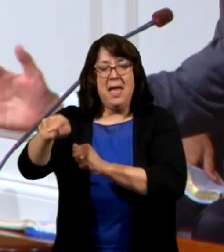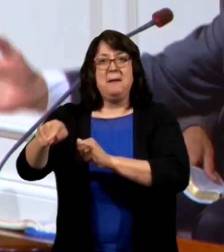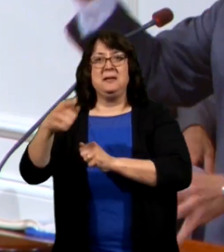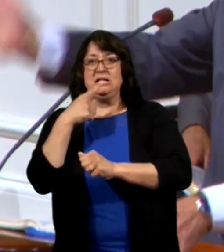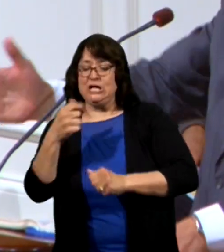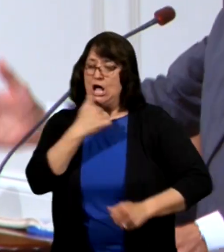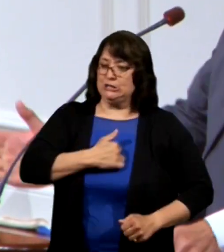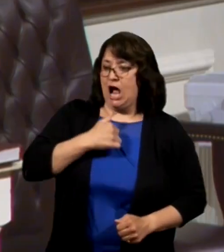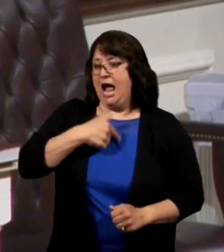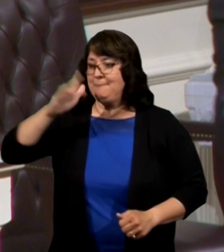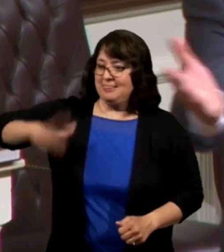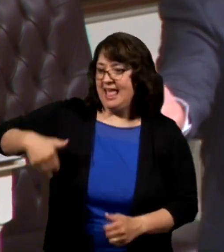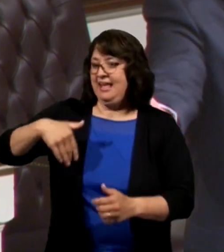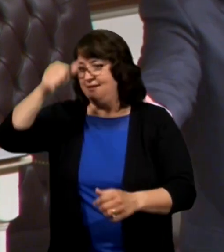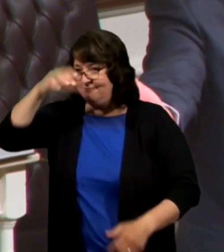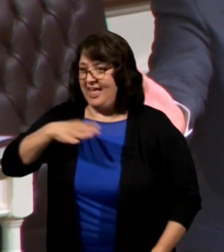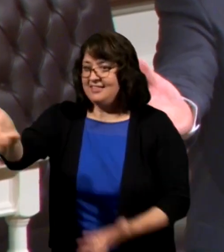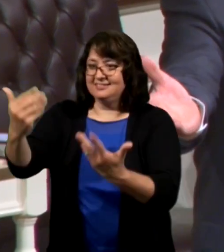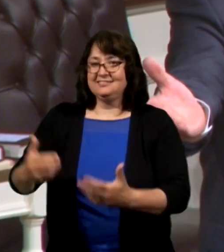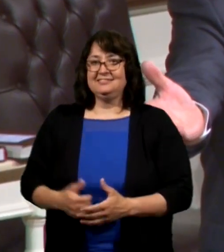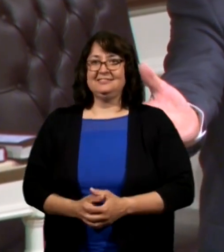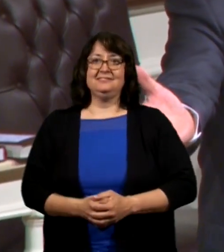say sorry I'm late fellas